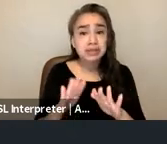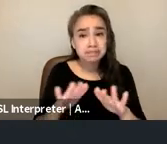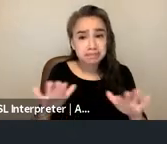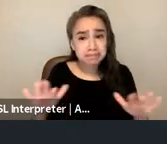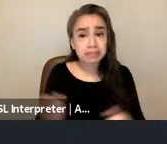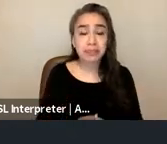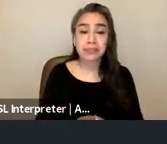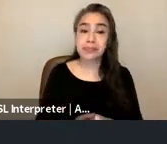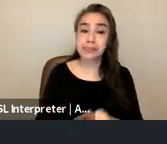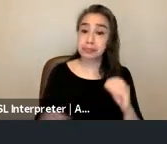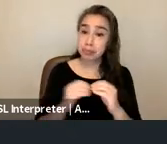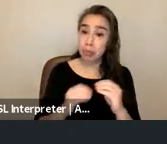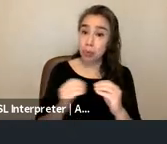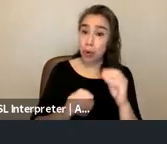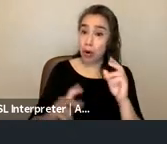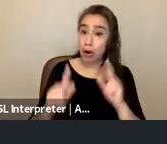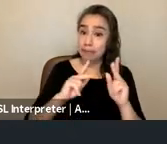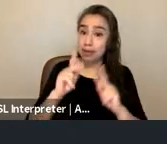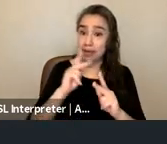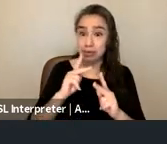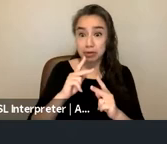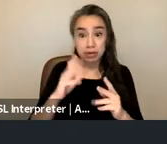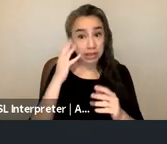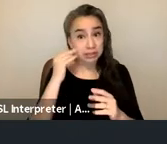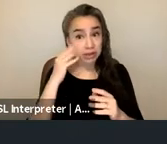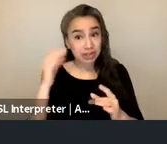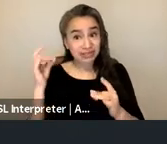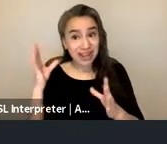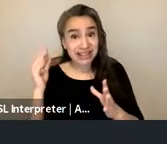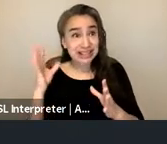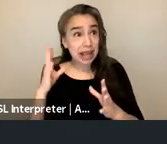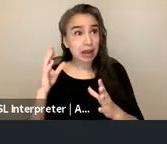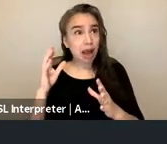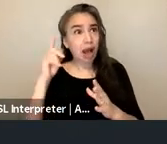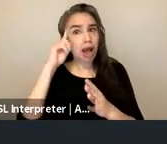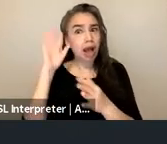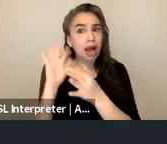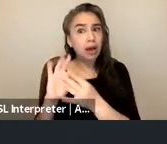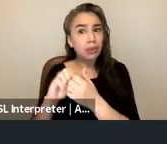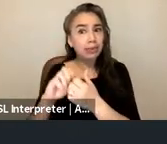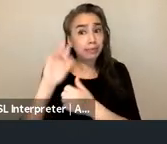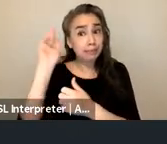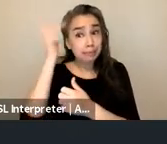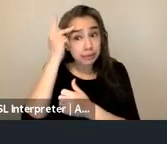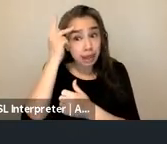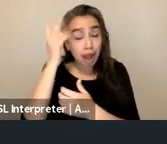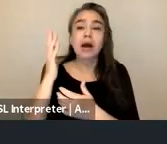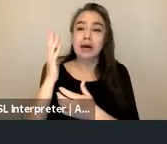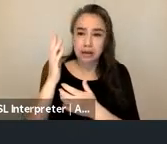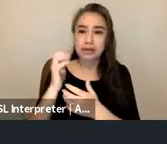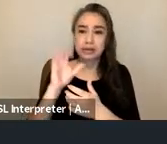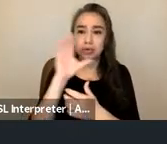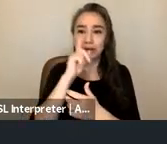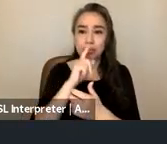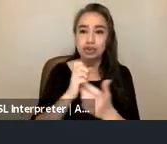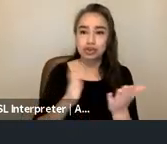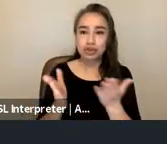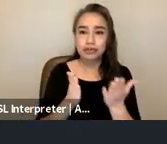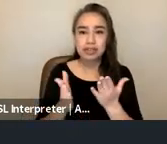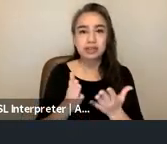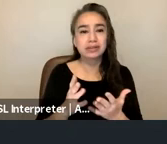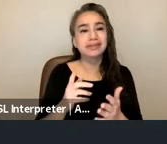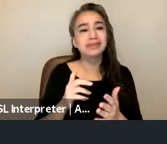became politicized about their experiences of violence more people began um seeking services therefore the need for state